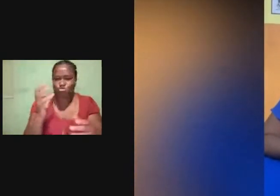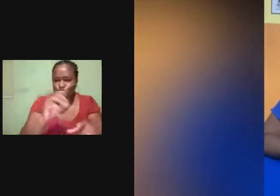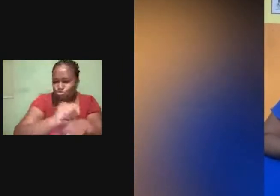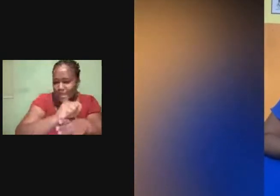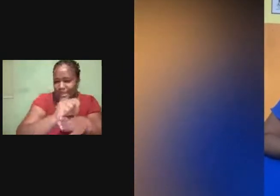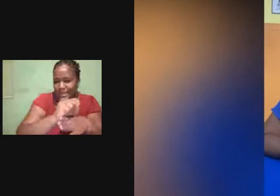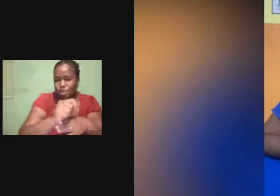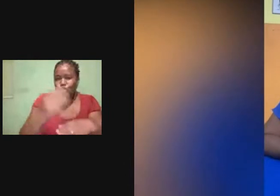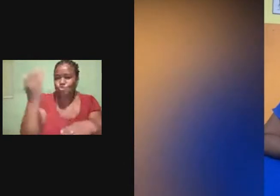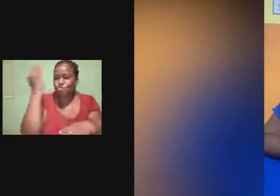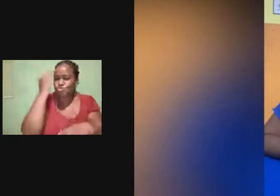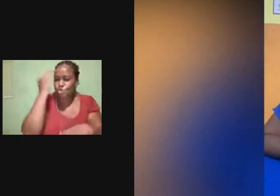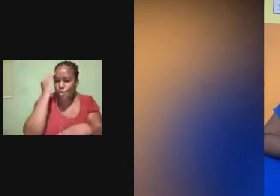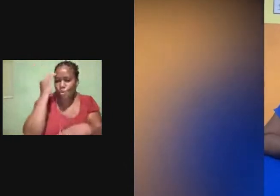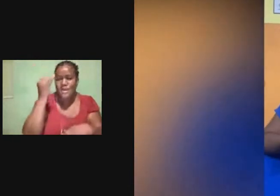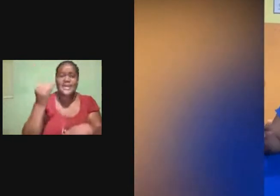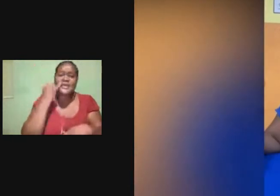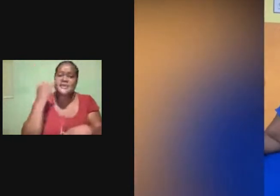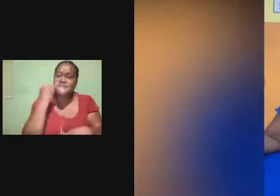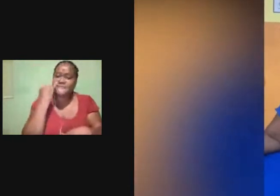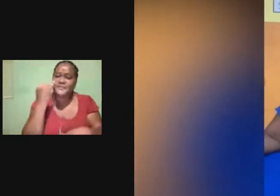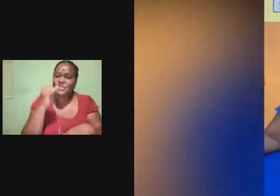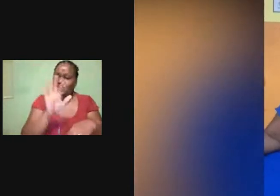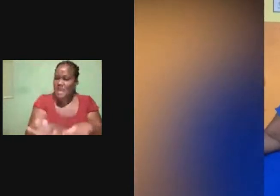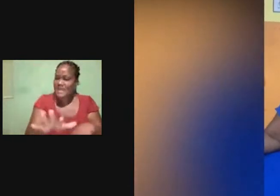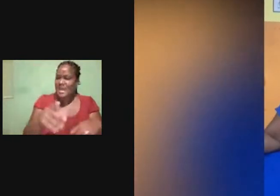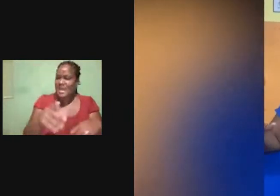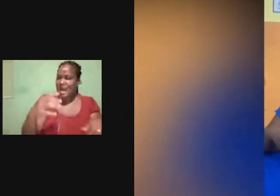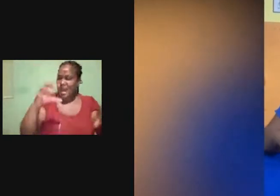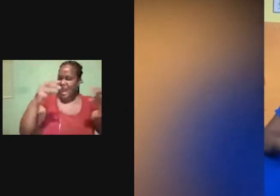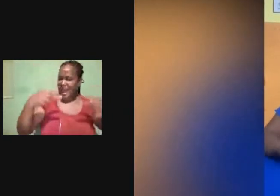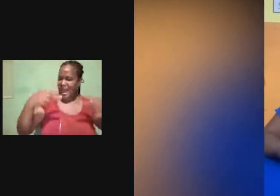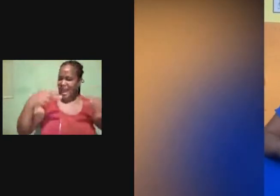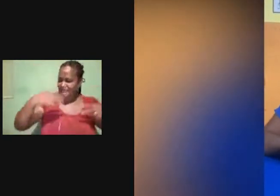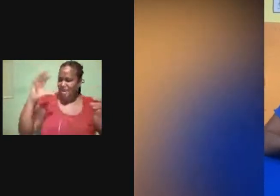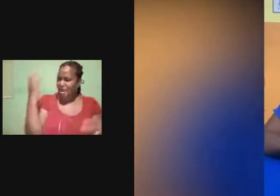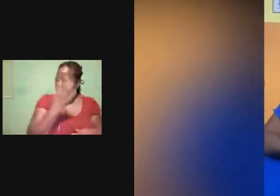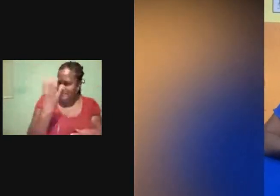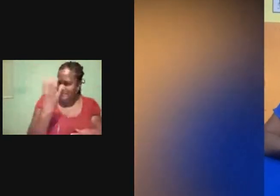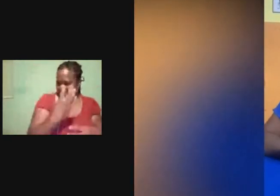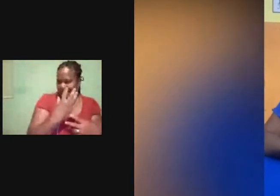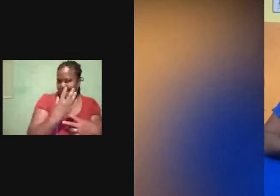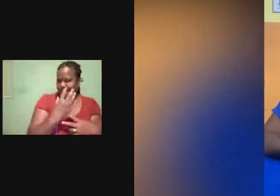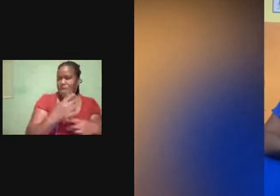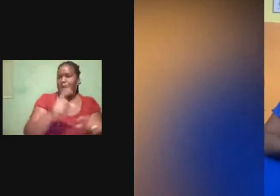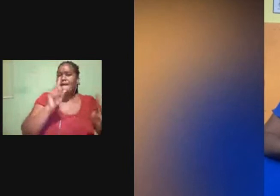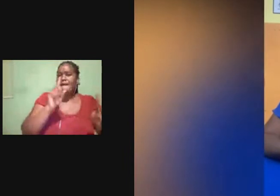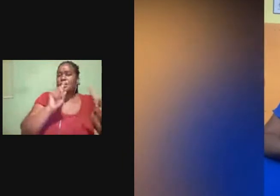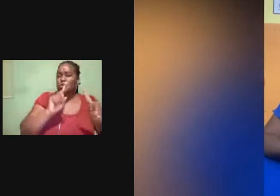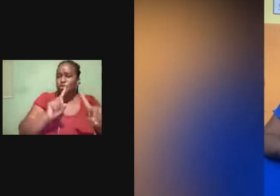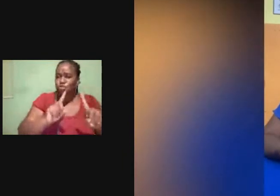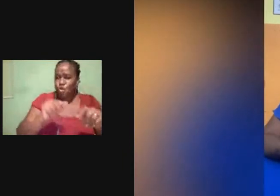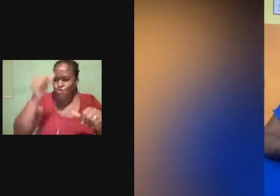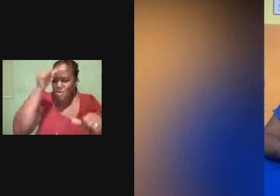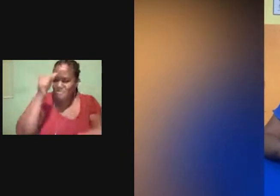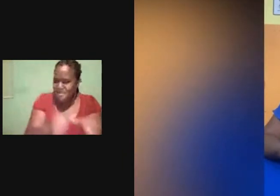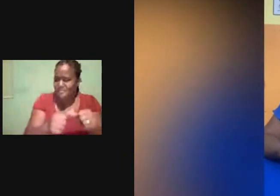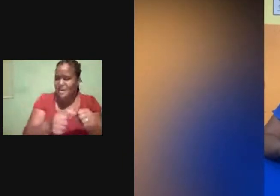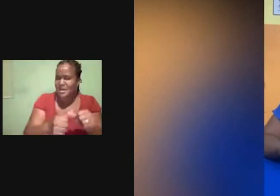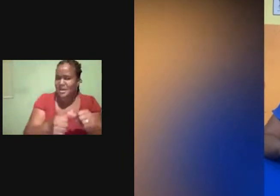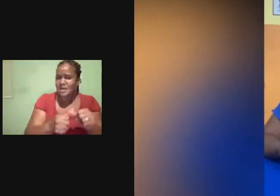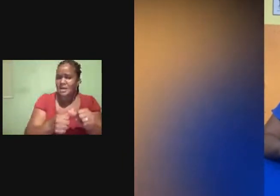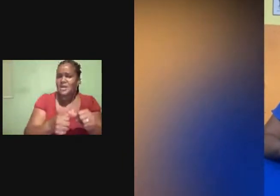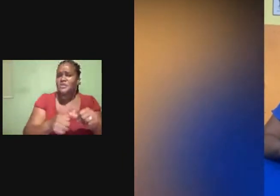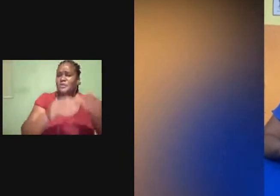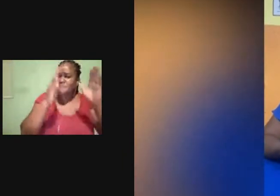behaving strange. Or if you hear a parent or somebody say, I have autism. Remember that the person's ability